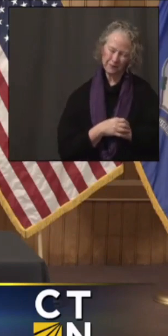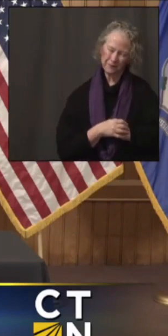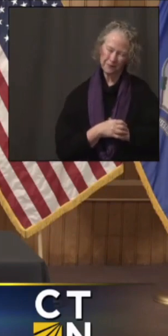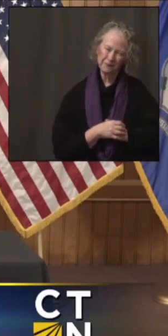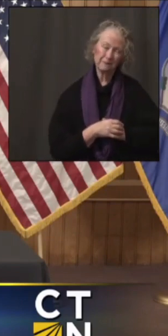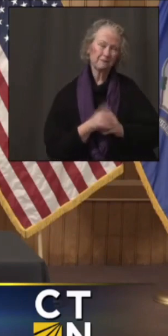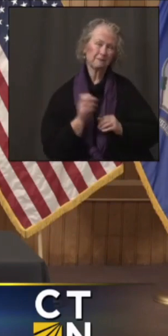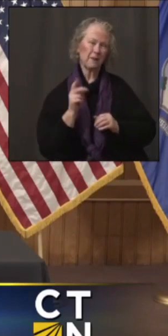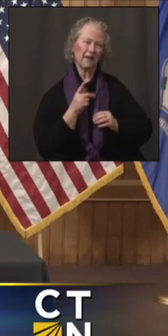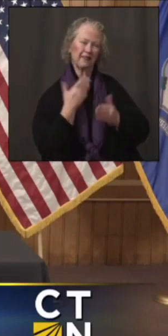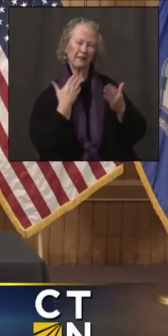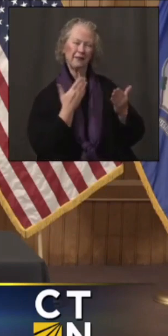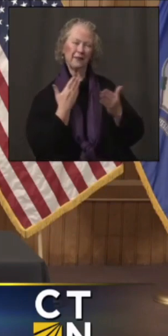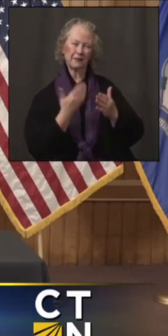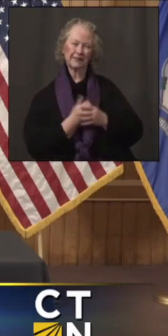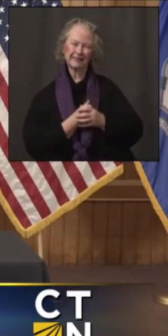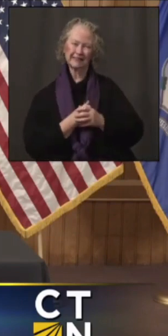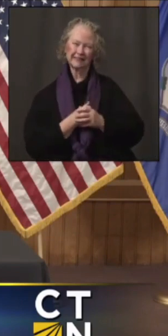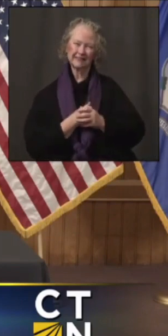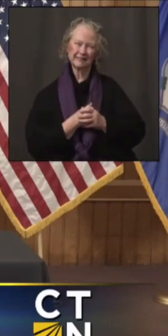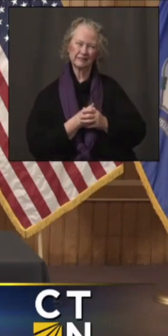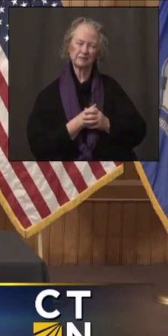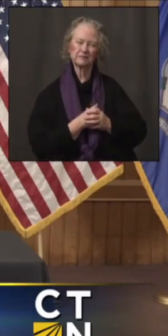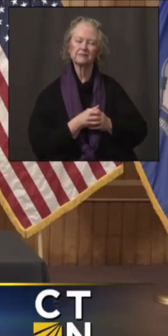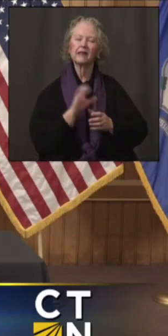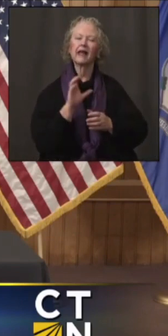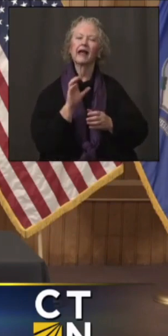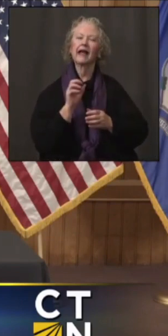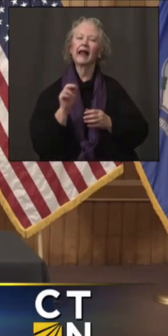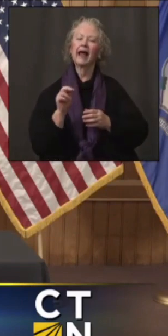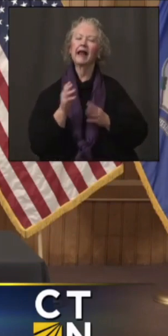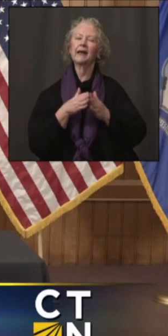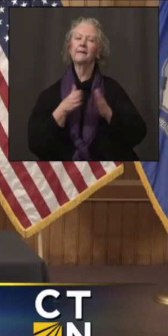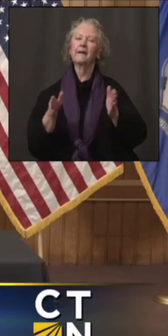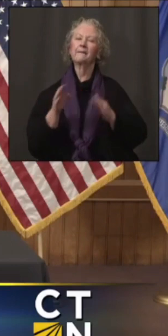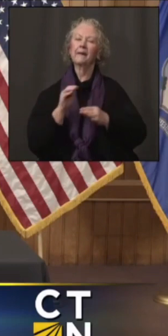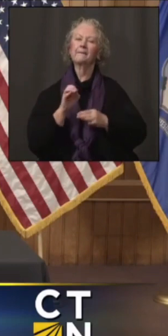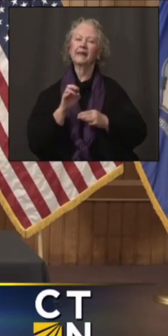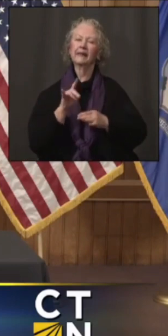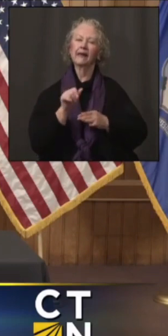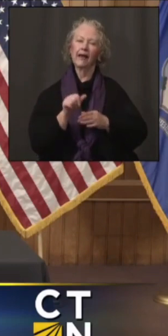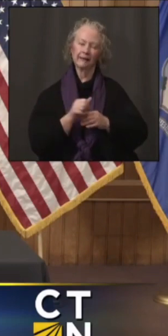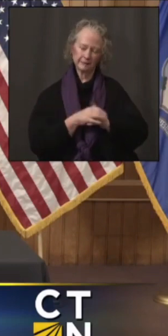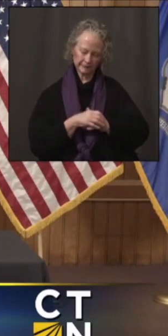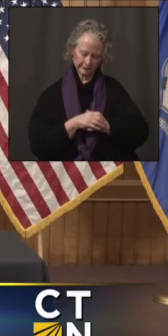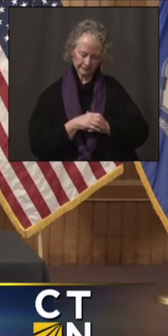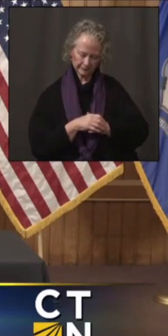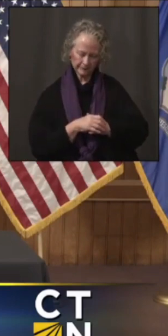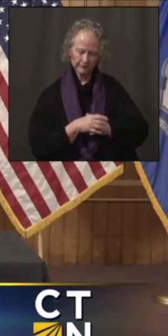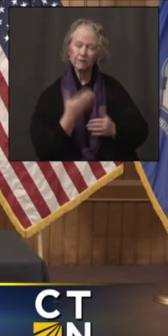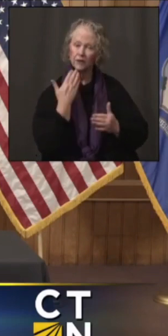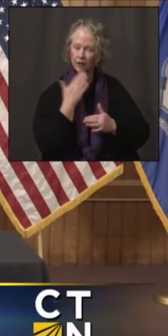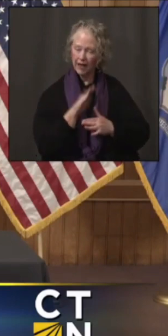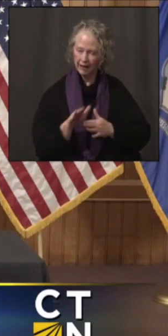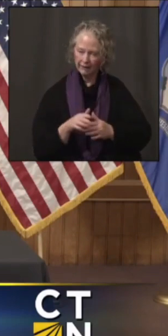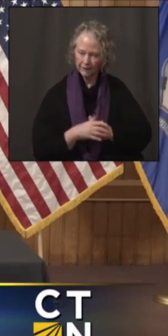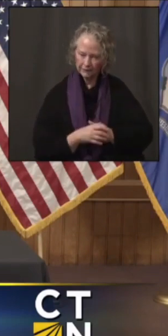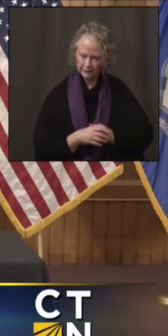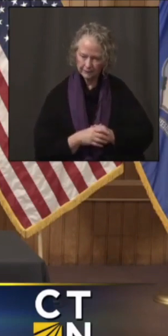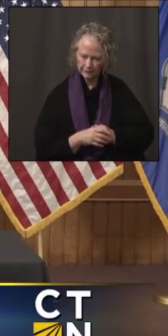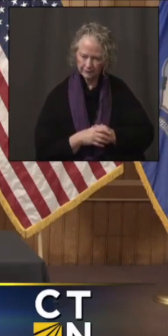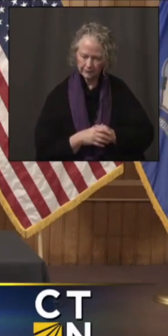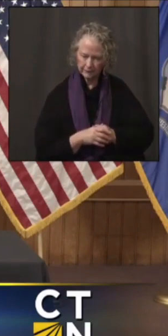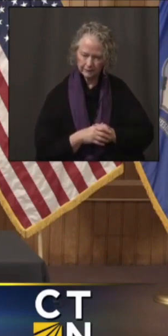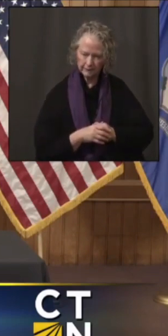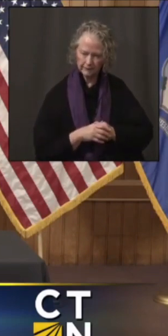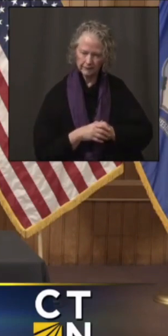All right. Thanks everybody. Connecticut public media. Good afternoon. Uh, what protocol is